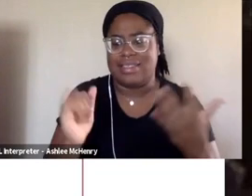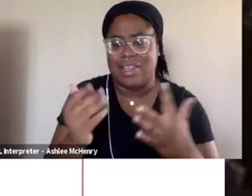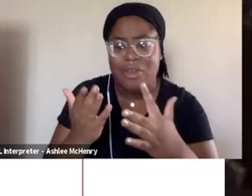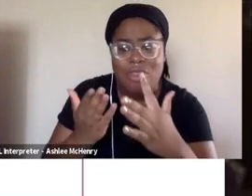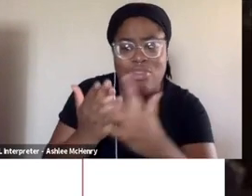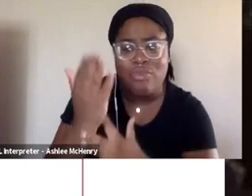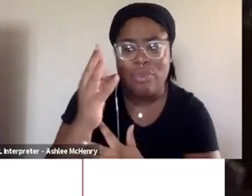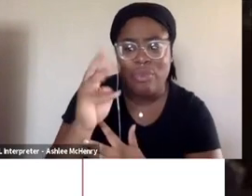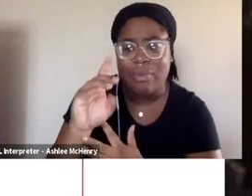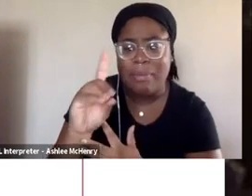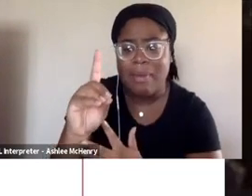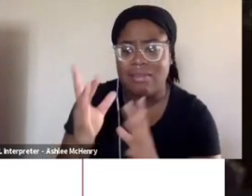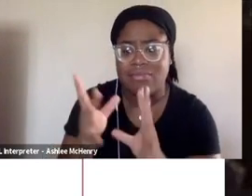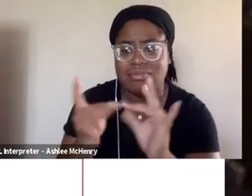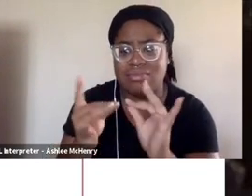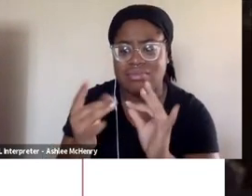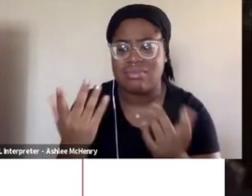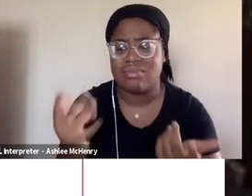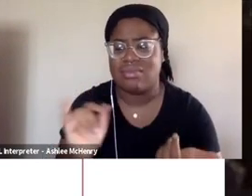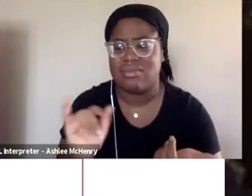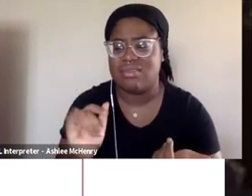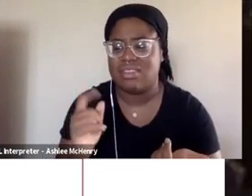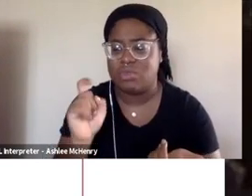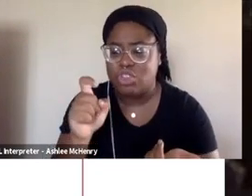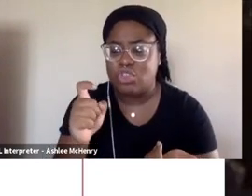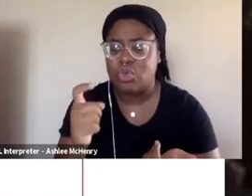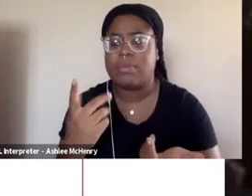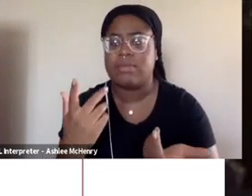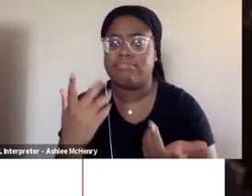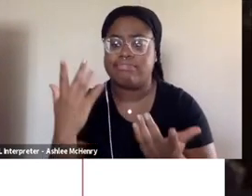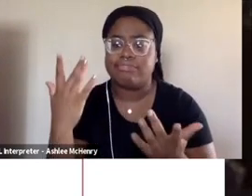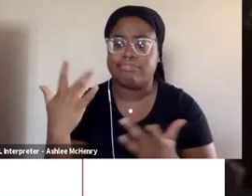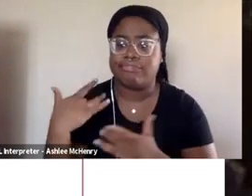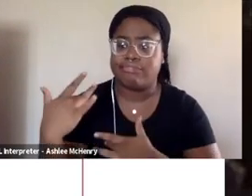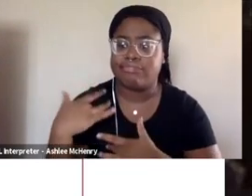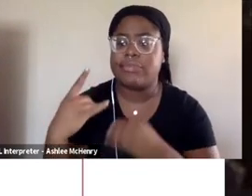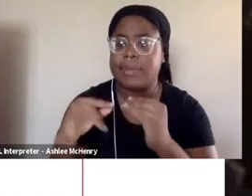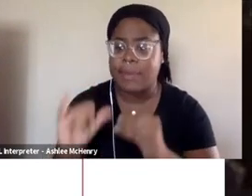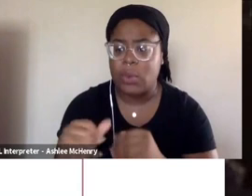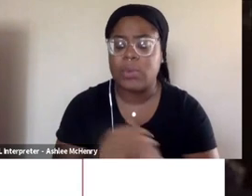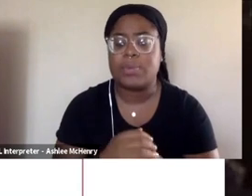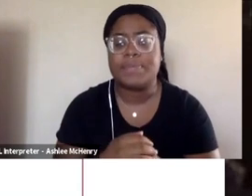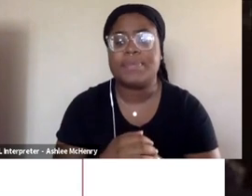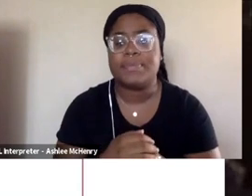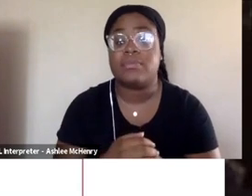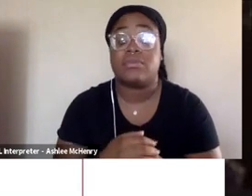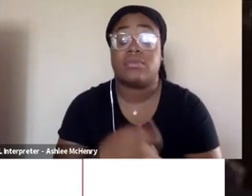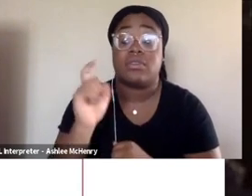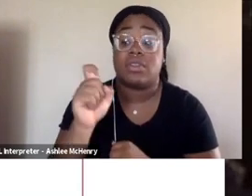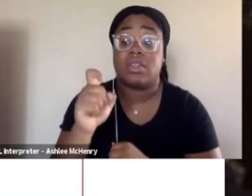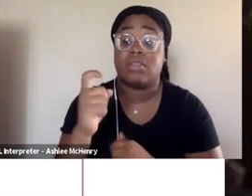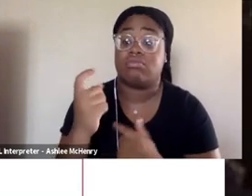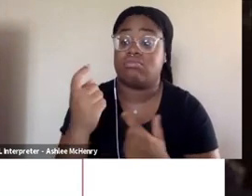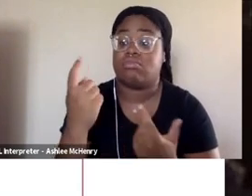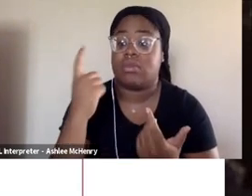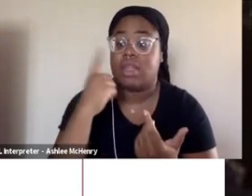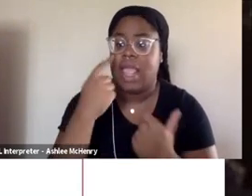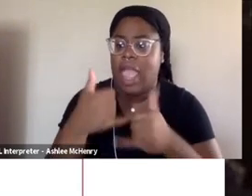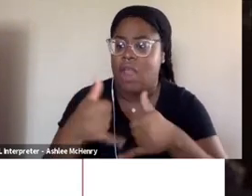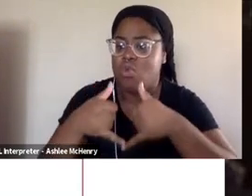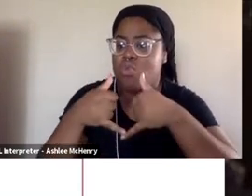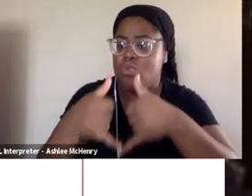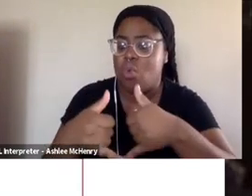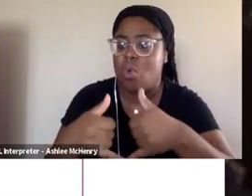moderation tools that we should be concerned about. We also need to think about how we can award socially responsible games